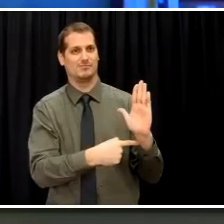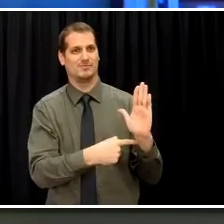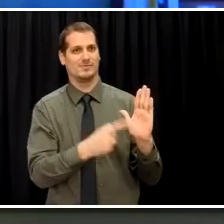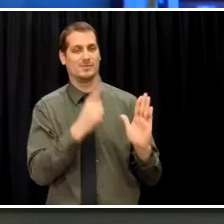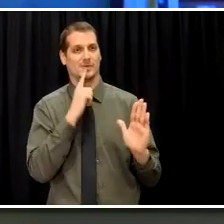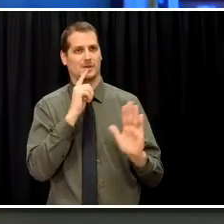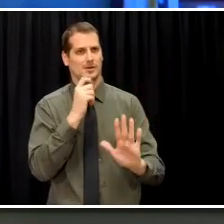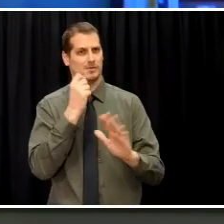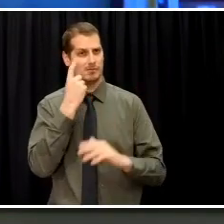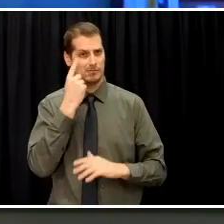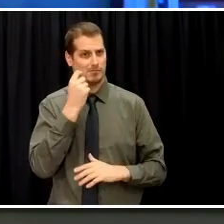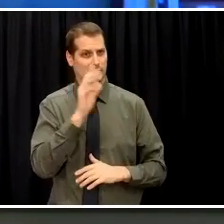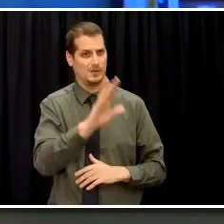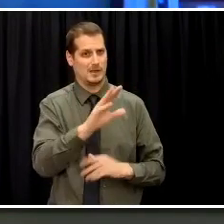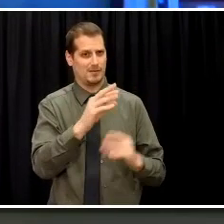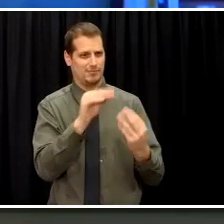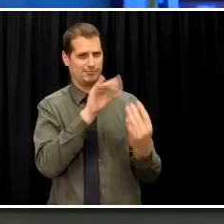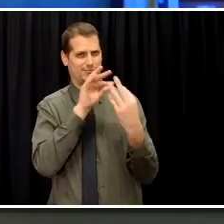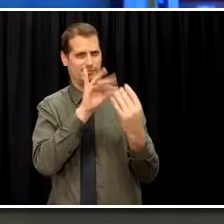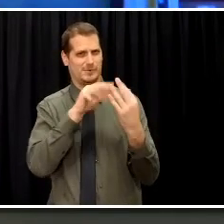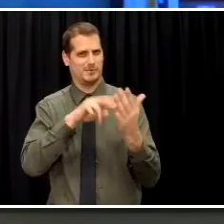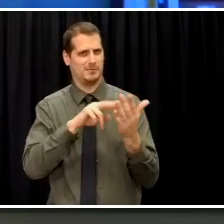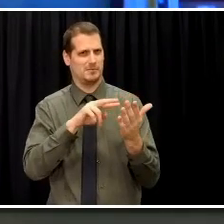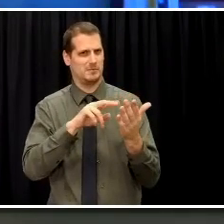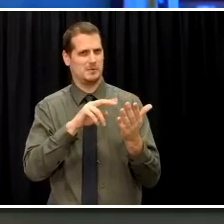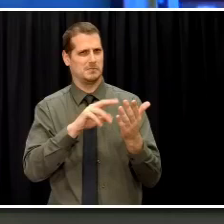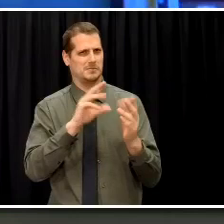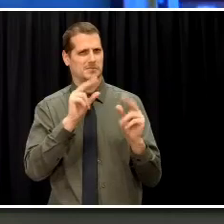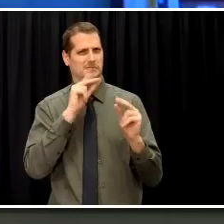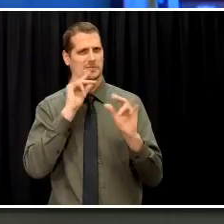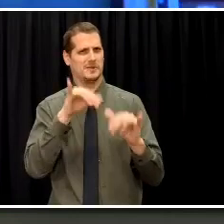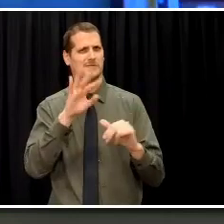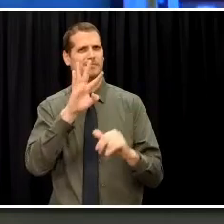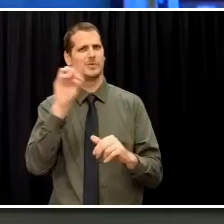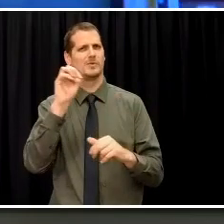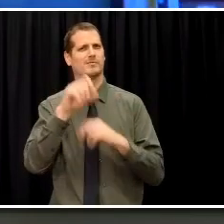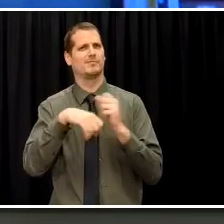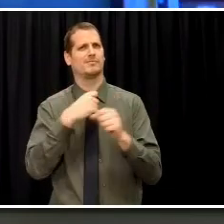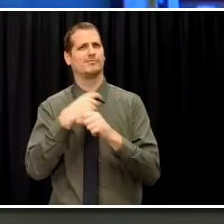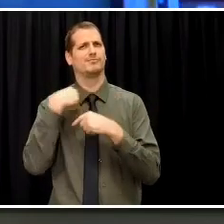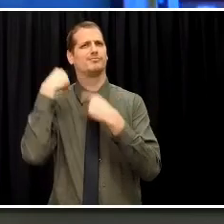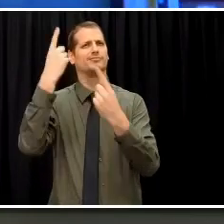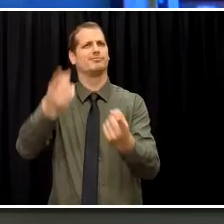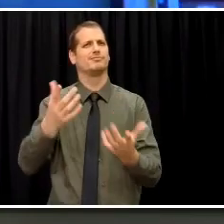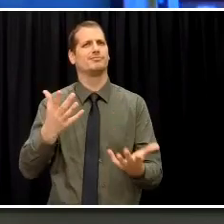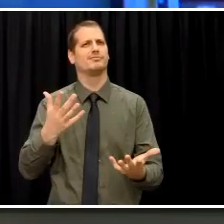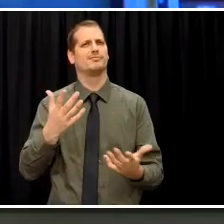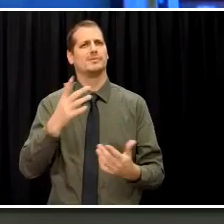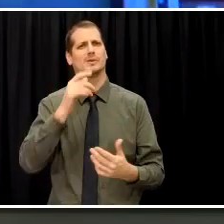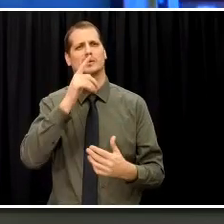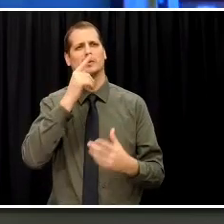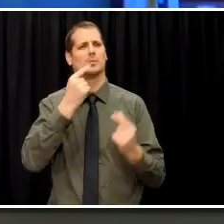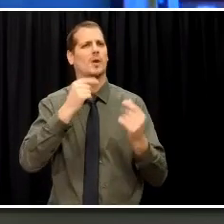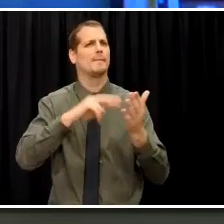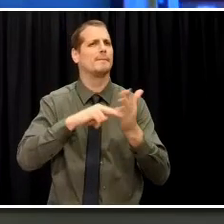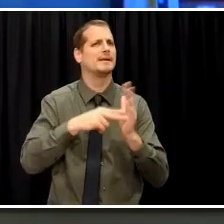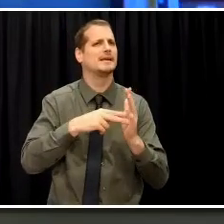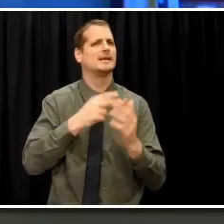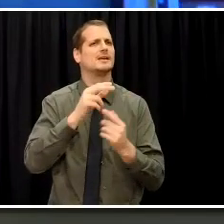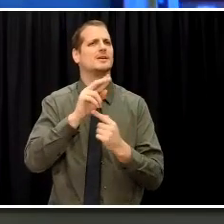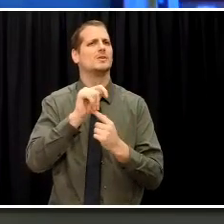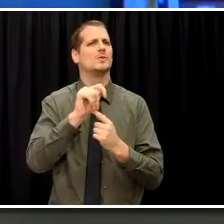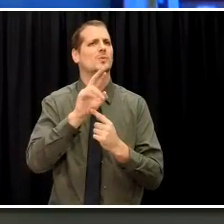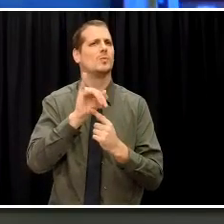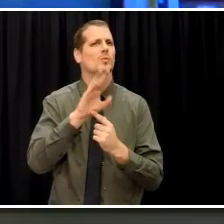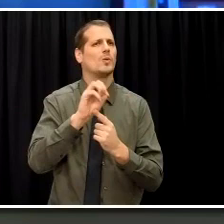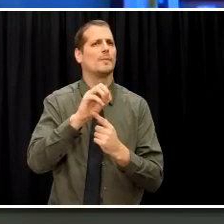controversial definition. It's a 40-year-old-plus definition of who and what constitutes tribes in